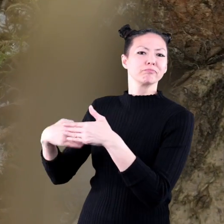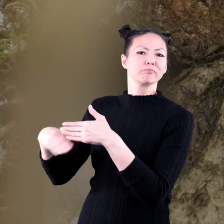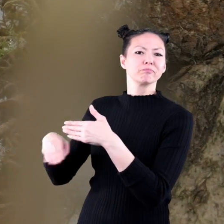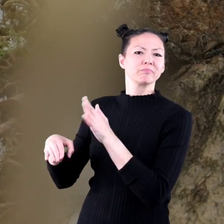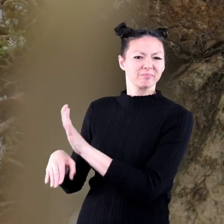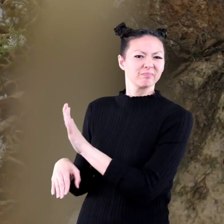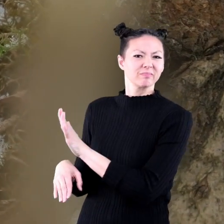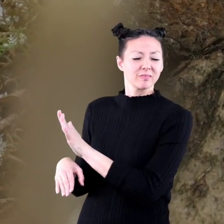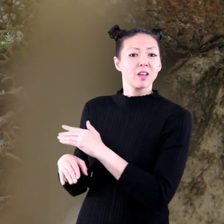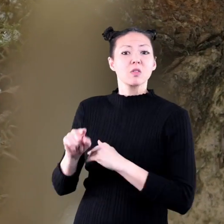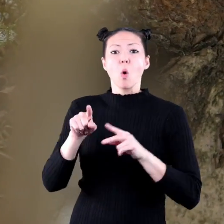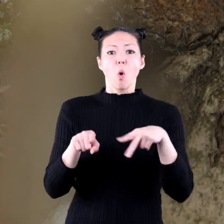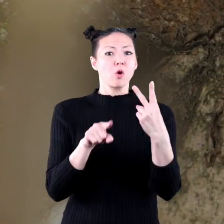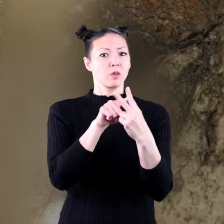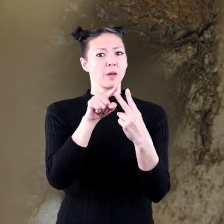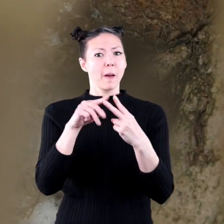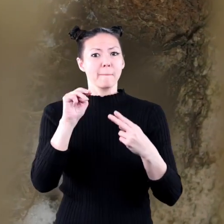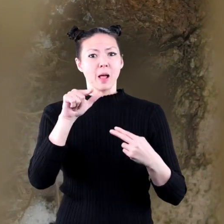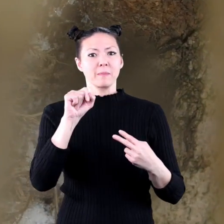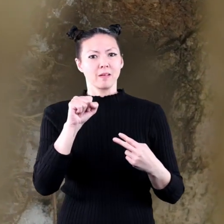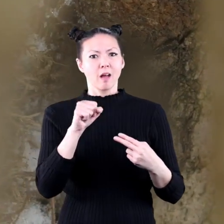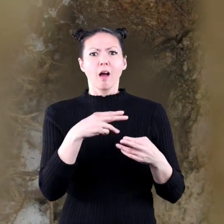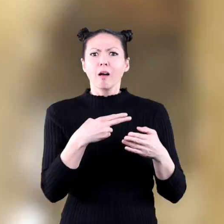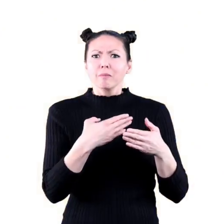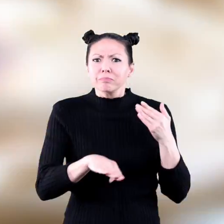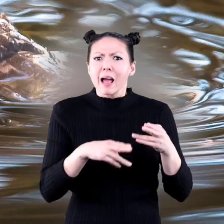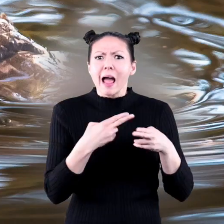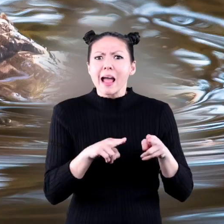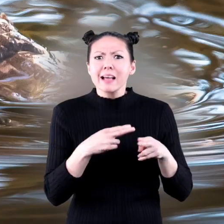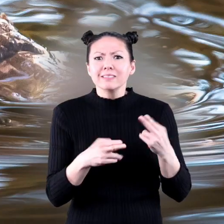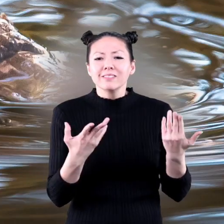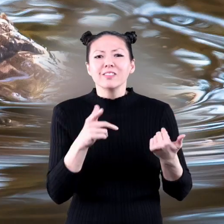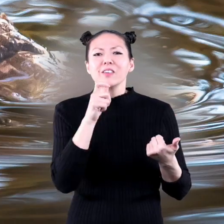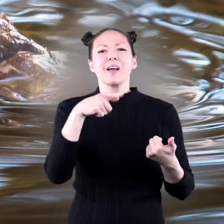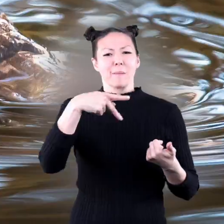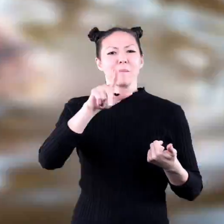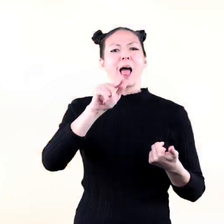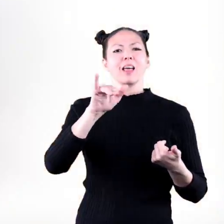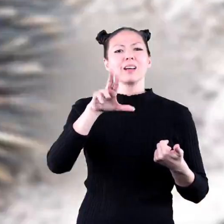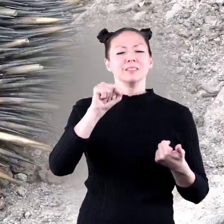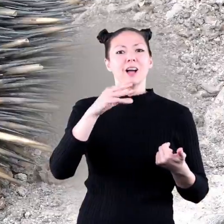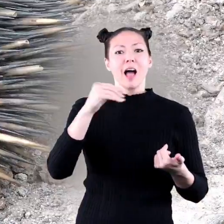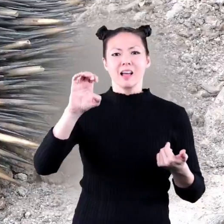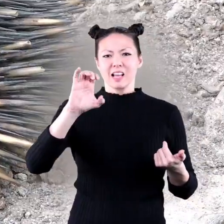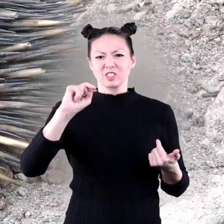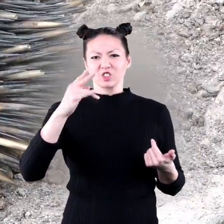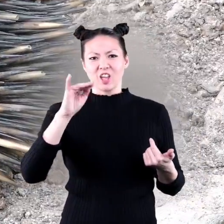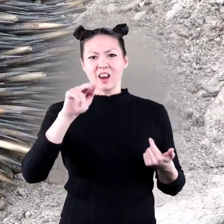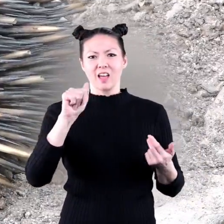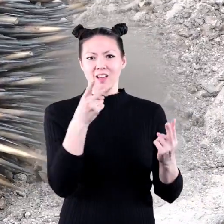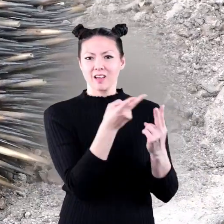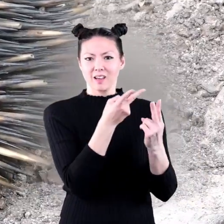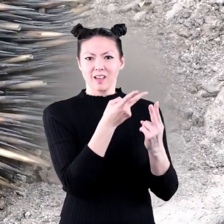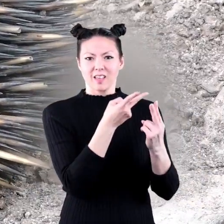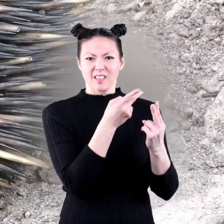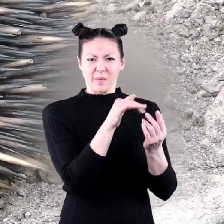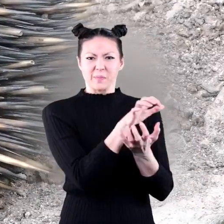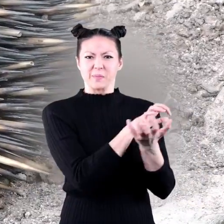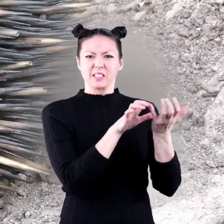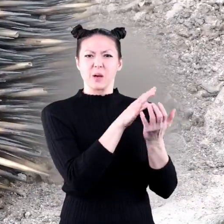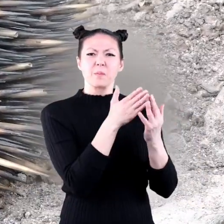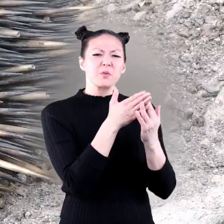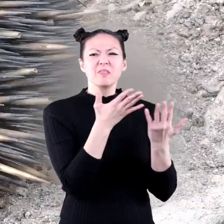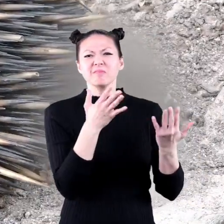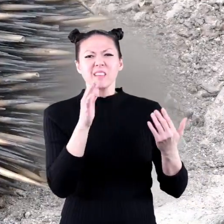there are only two mammals that lay eggs the platypus and the echidna which is kind of a mix